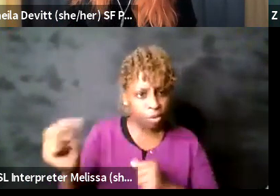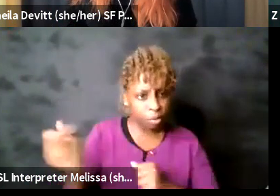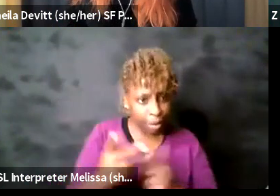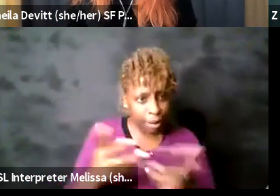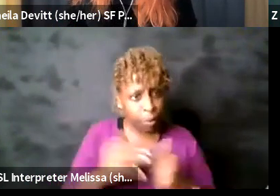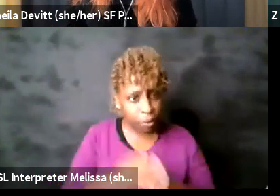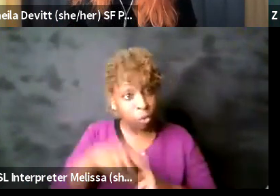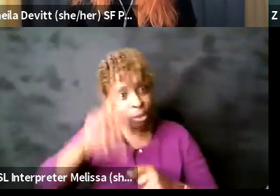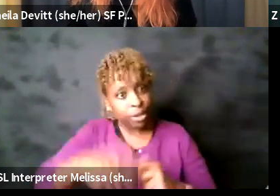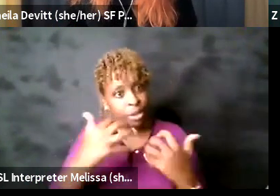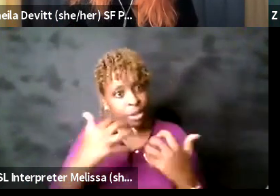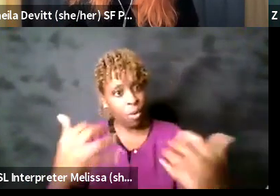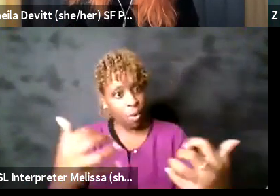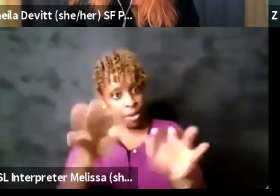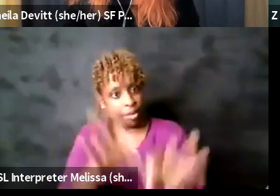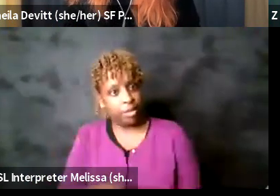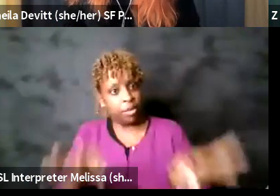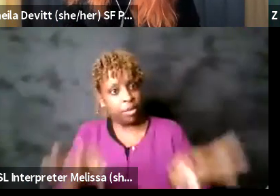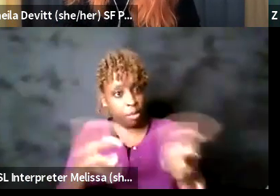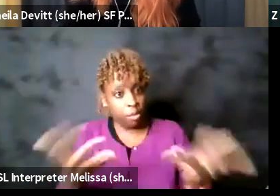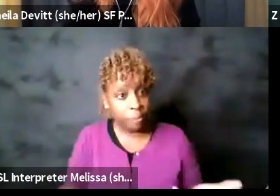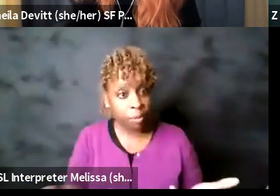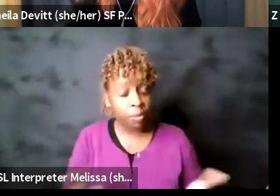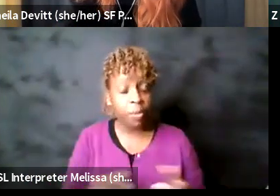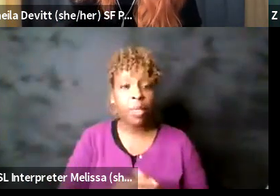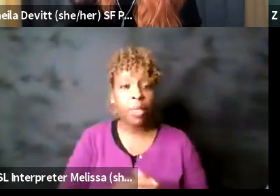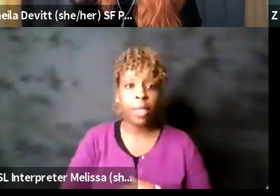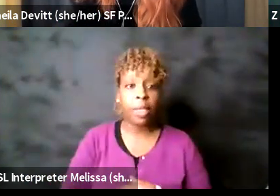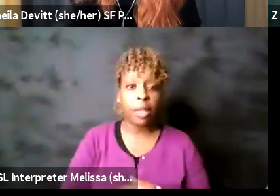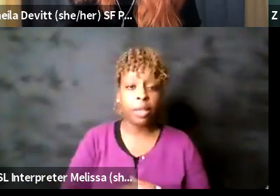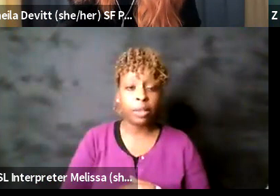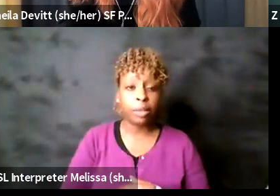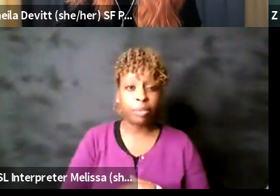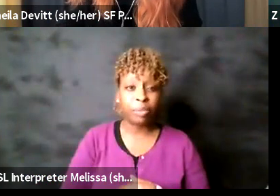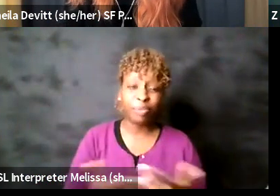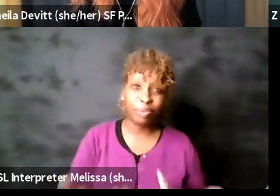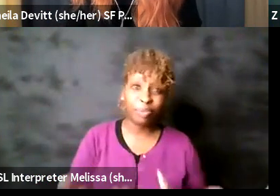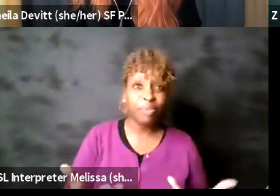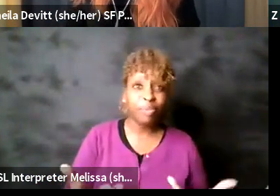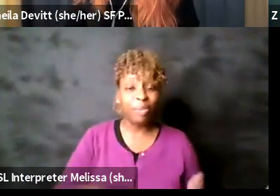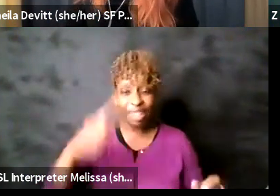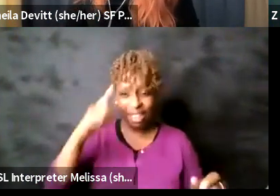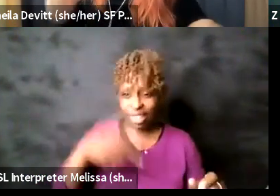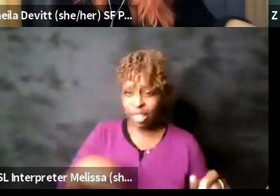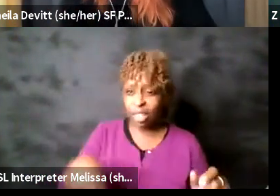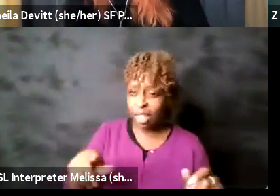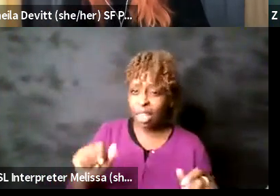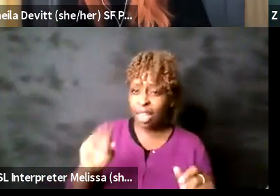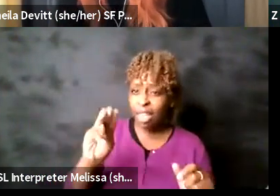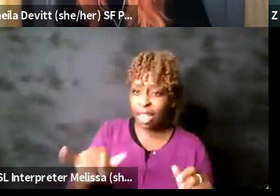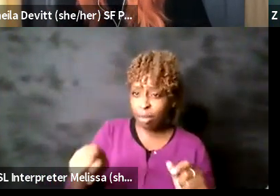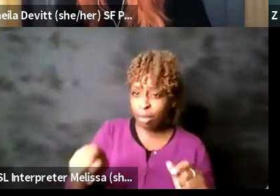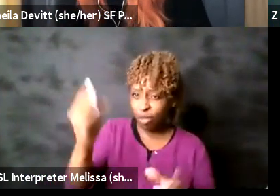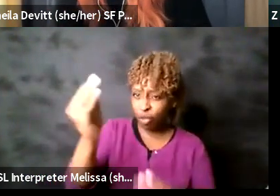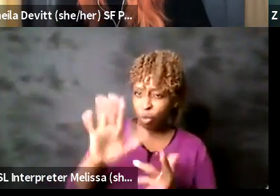and I think um Amy mentioned a little bit of her background I also have a